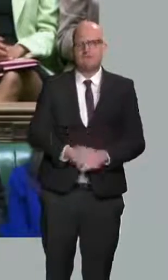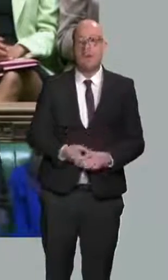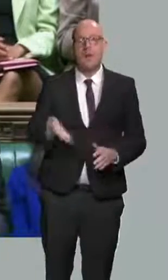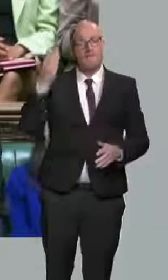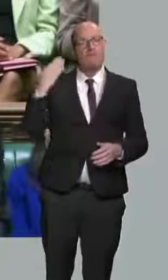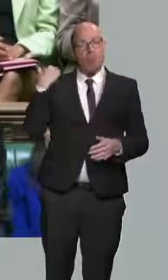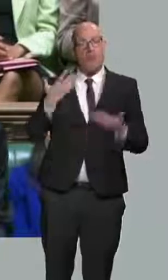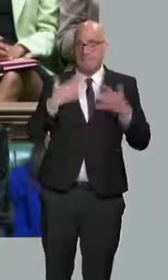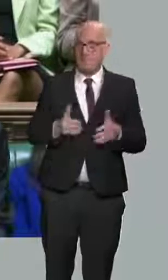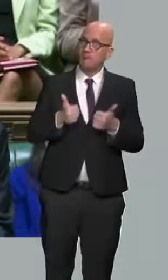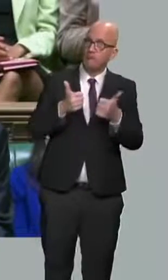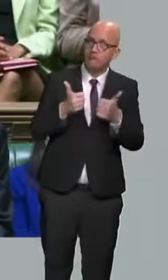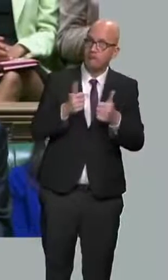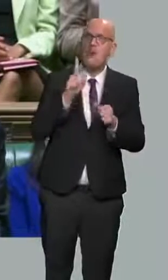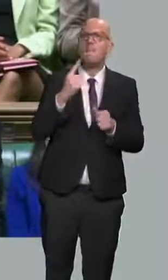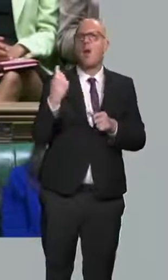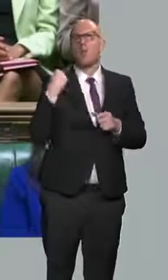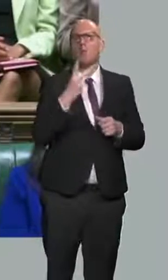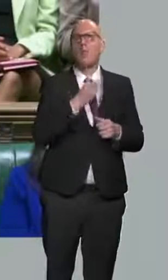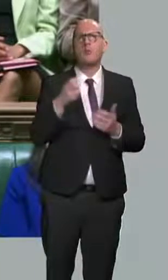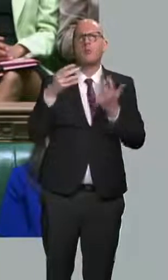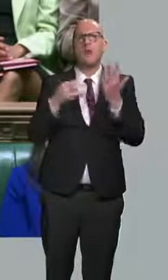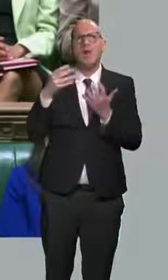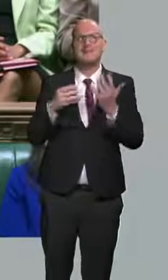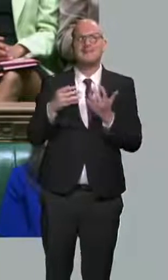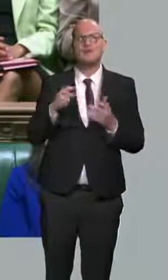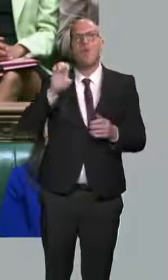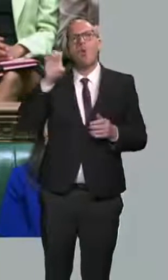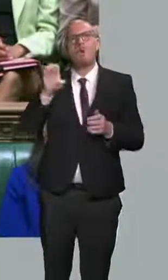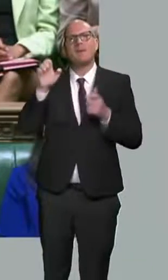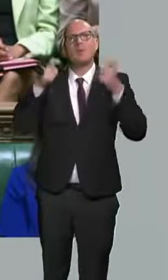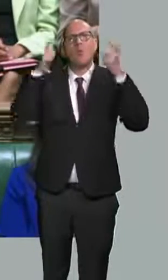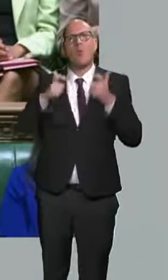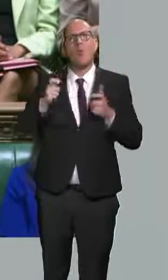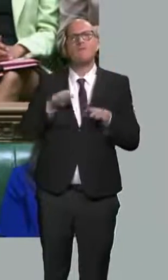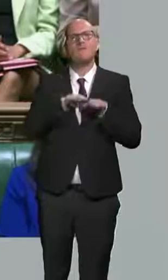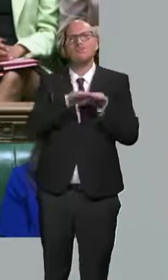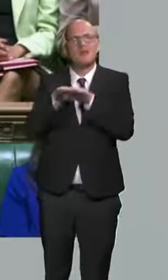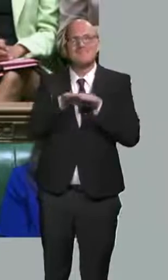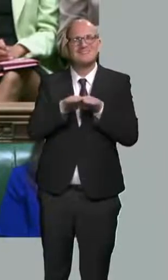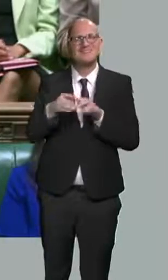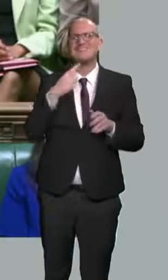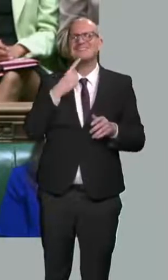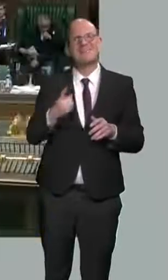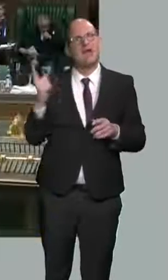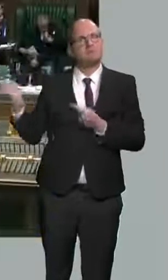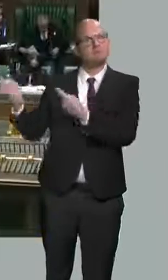But from 2019, the European Court of Justice required us to restrict its eligibility.